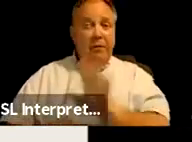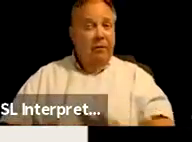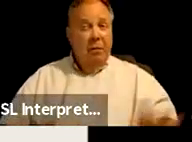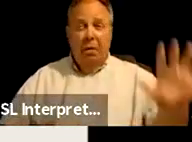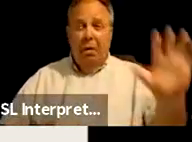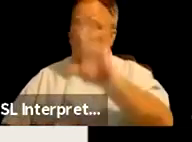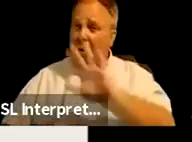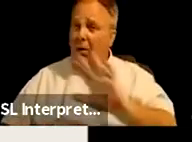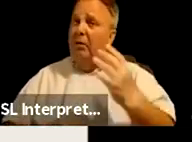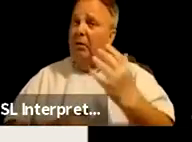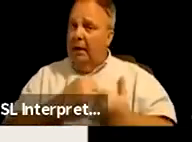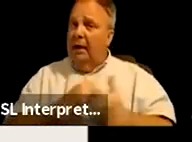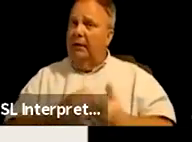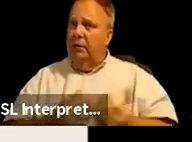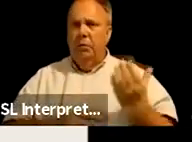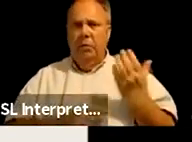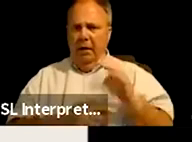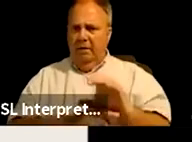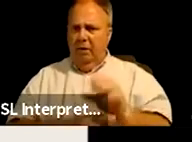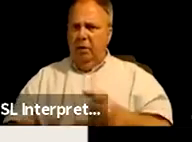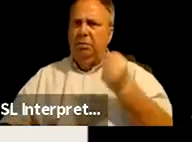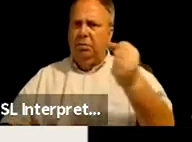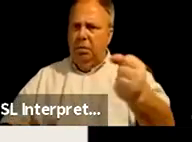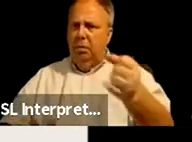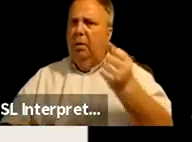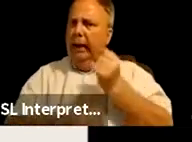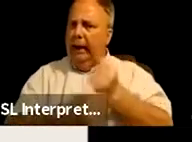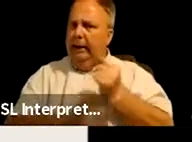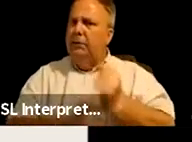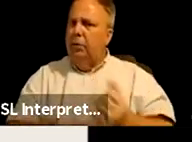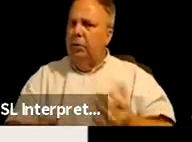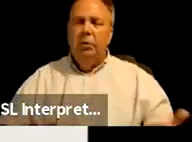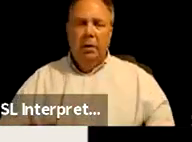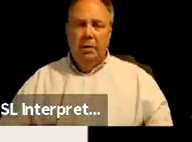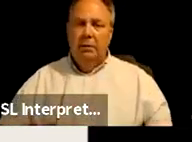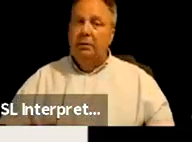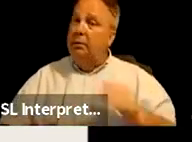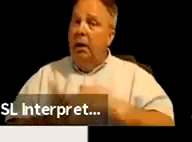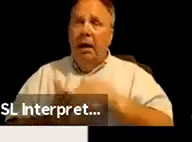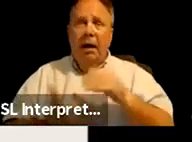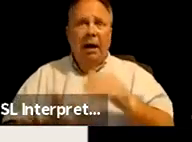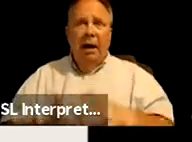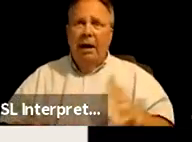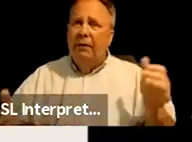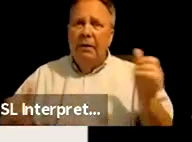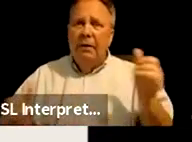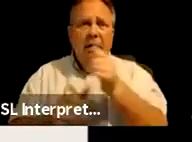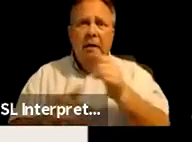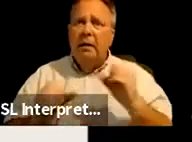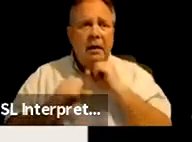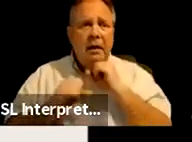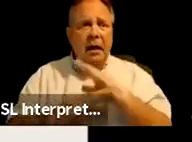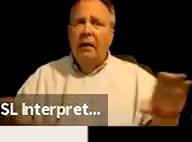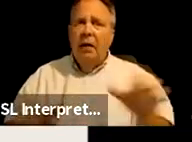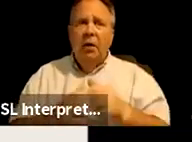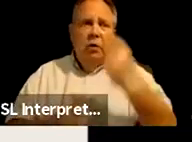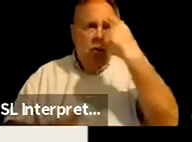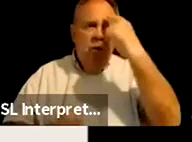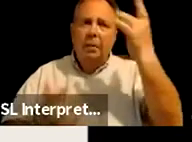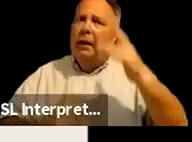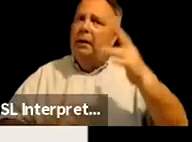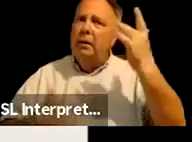country were forcibly committed and institutionalized, often for reasons that had nothing to do with mental illness.